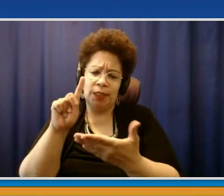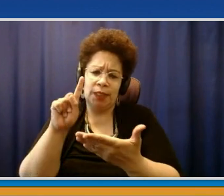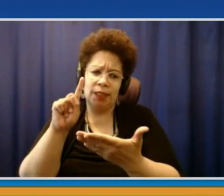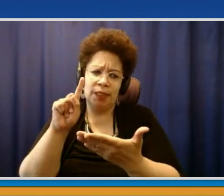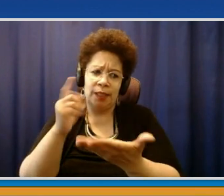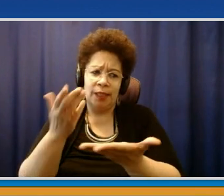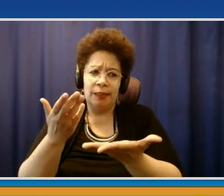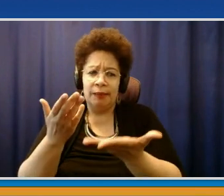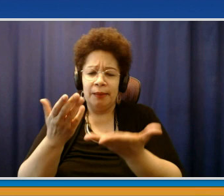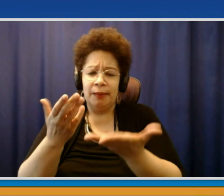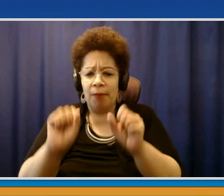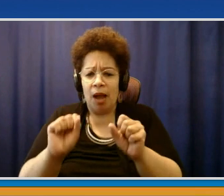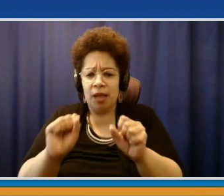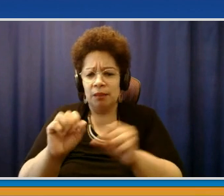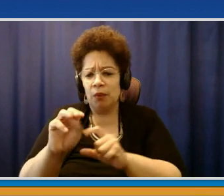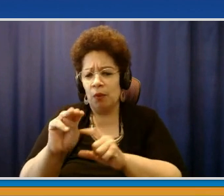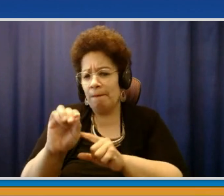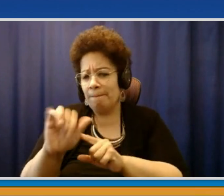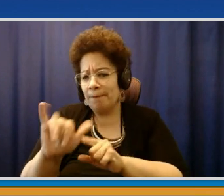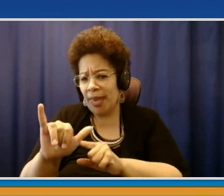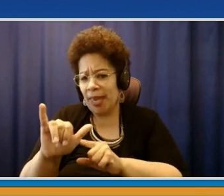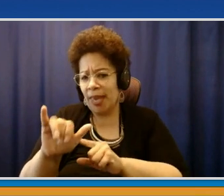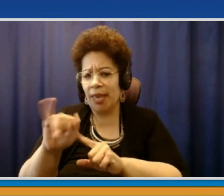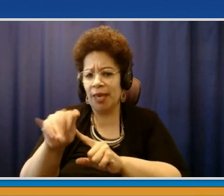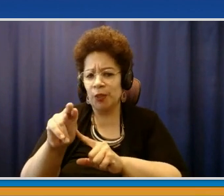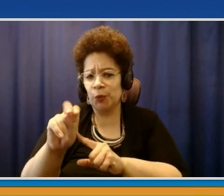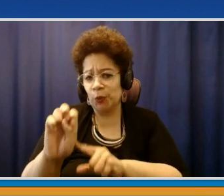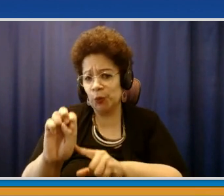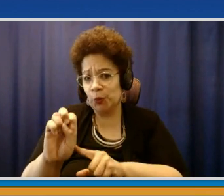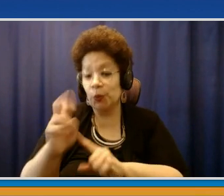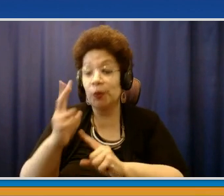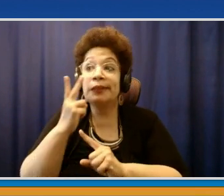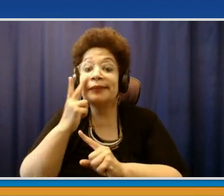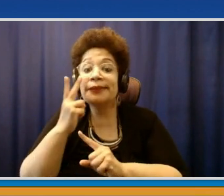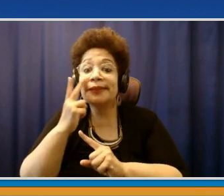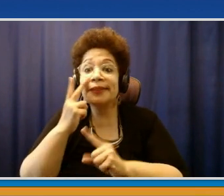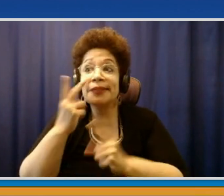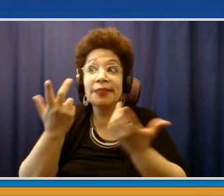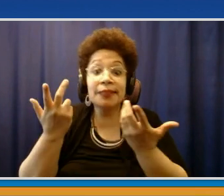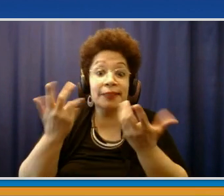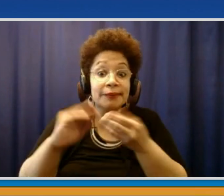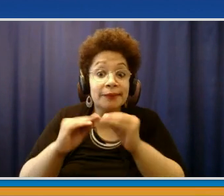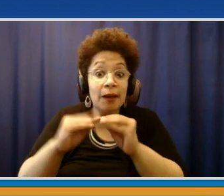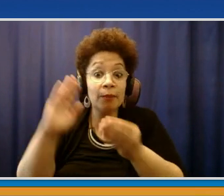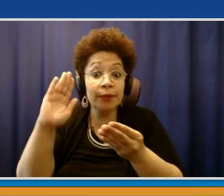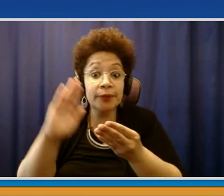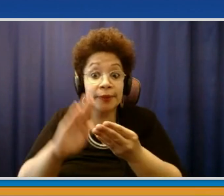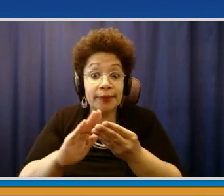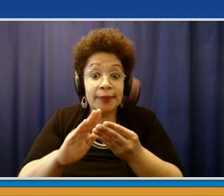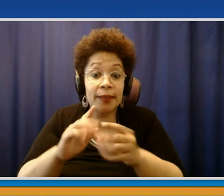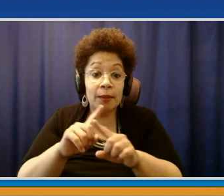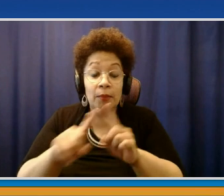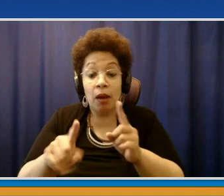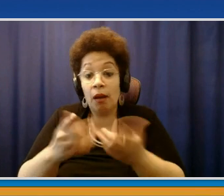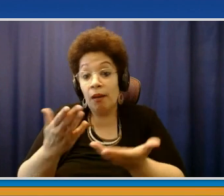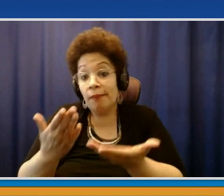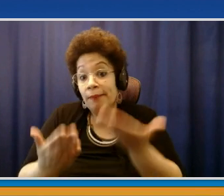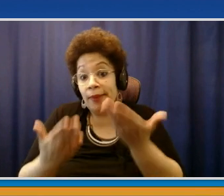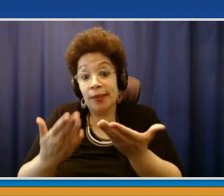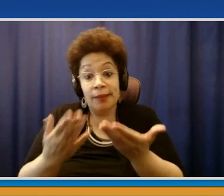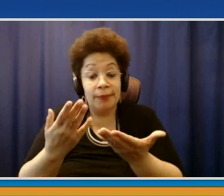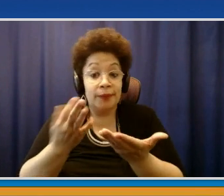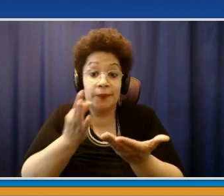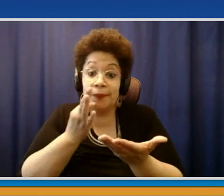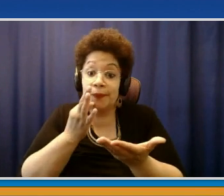of June, depending on how things work. We may get to the point where the numbers are dropping so dramatically that the twice-weekly updates